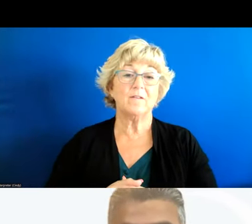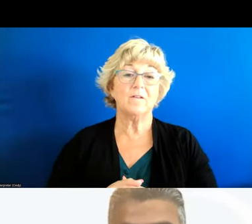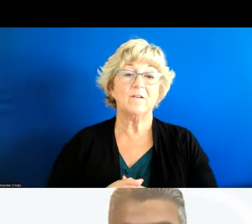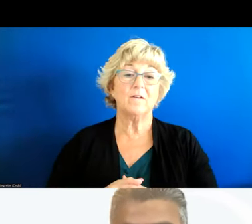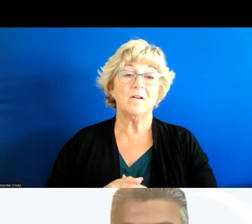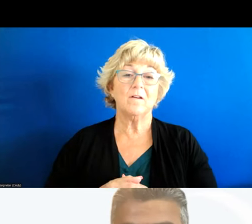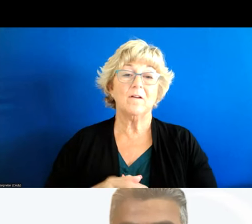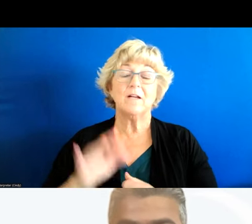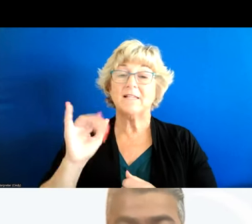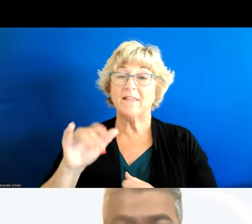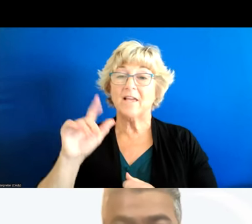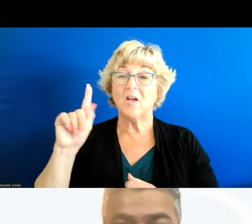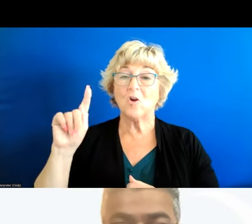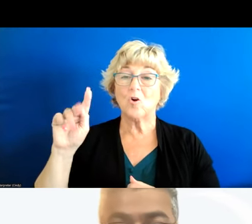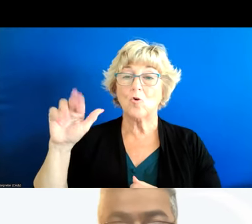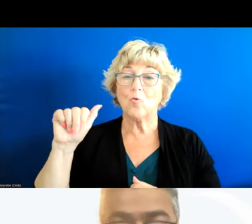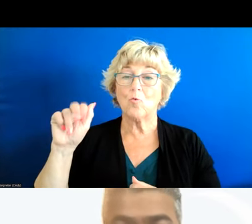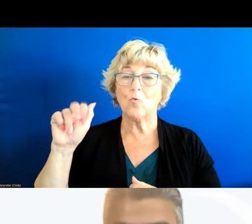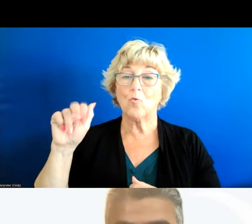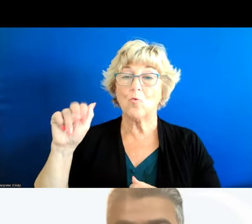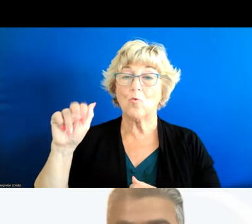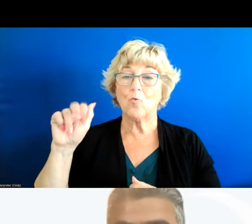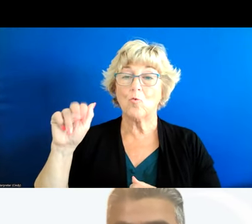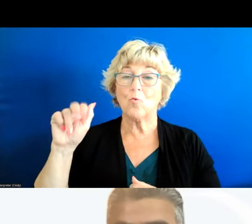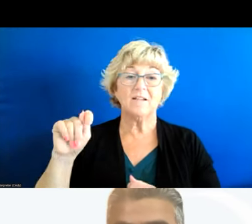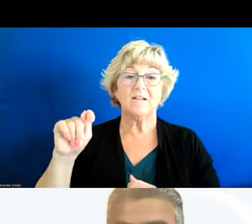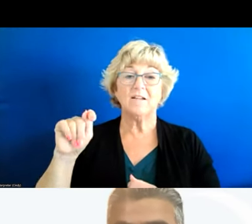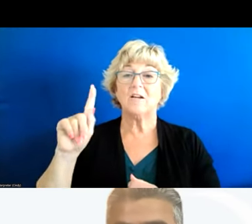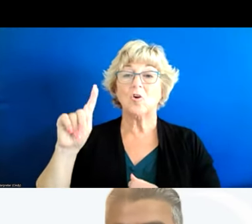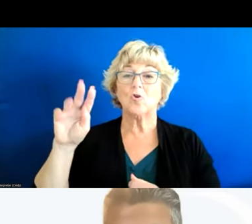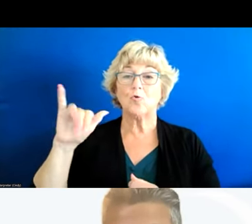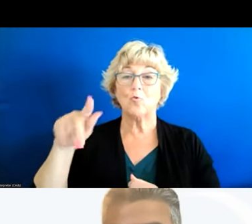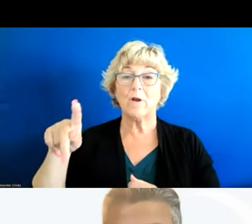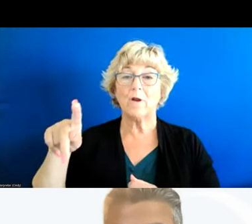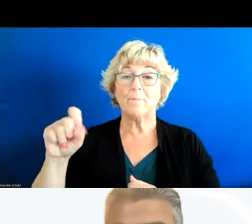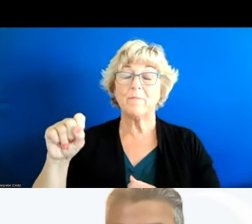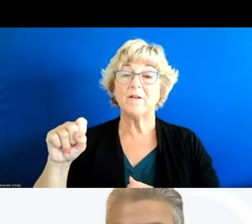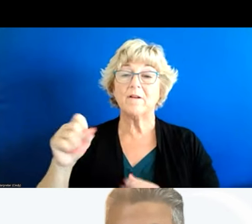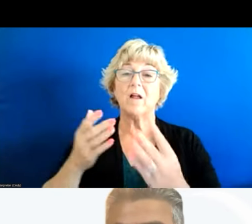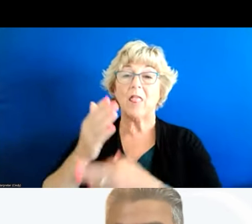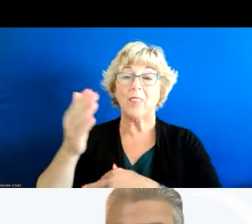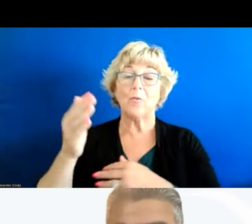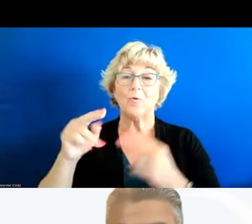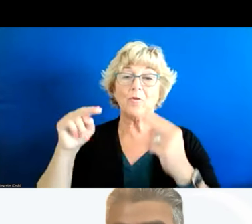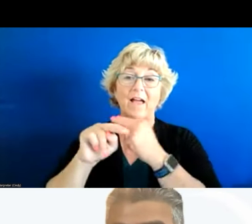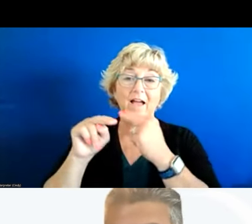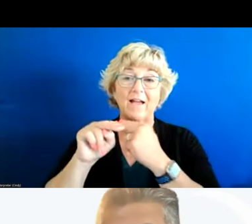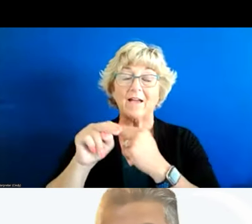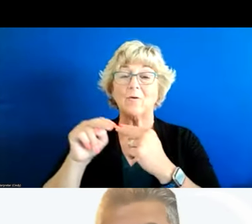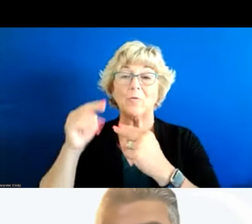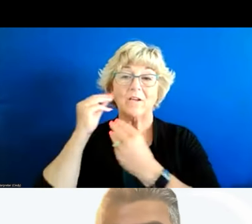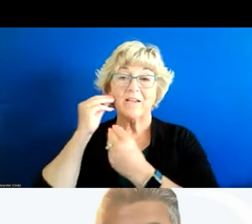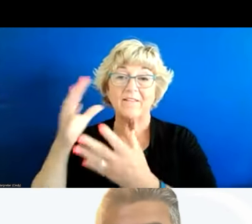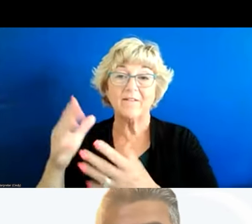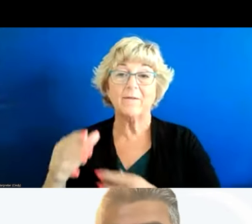so this is data from the national highway transportation agency it's sort of stale so i think there's work to be done to get better